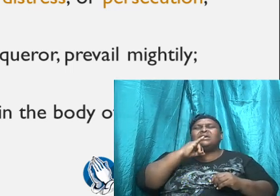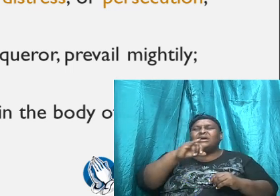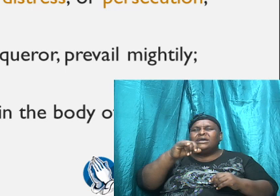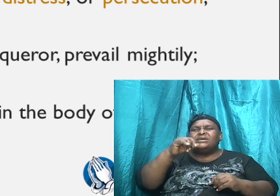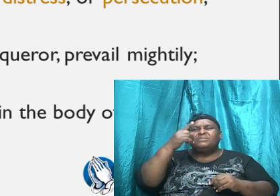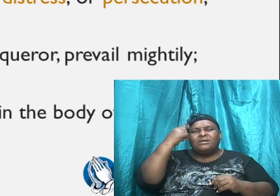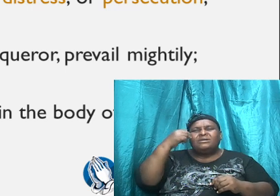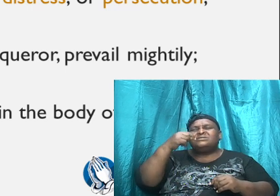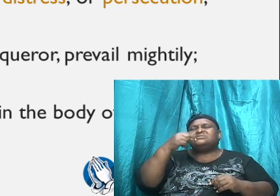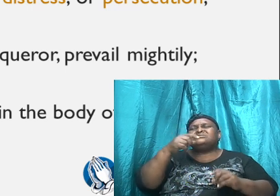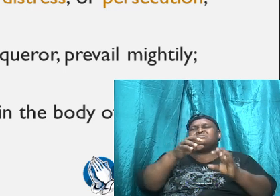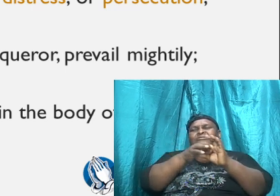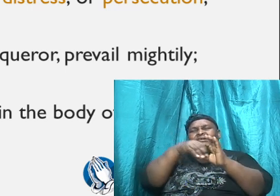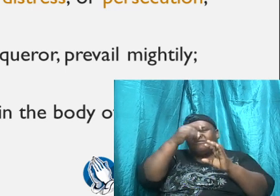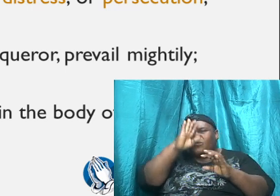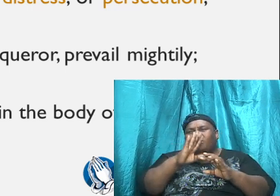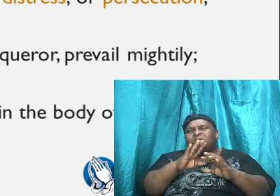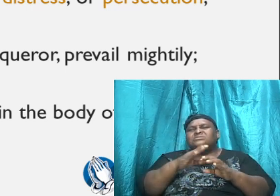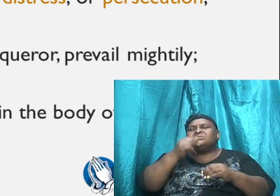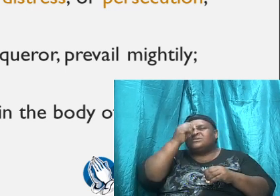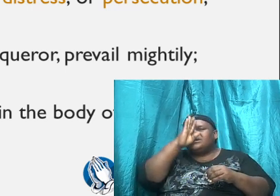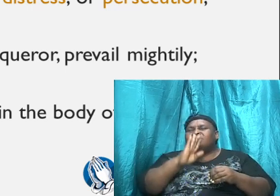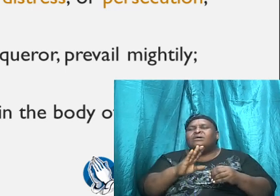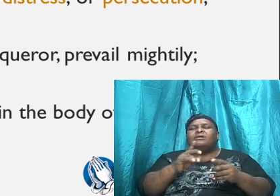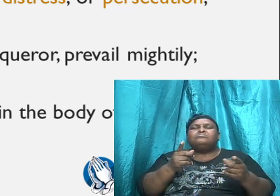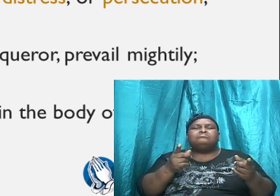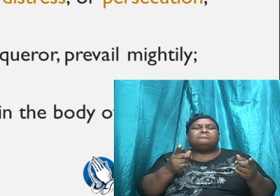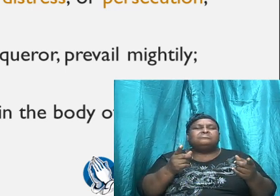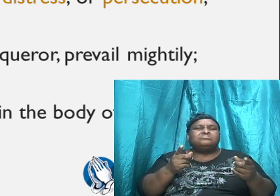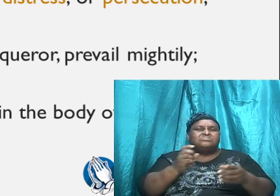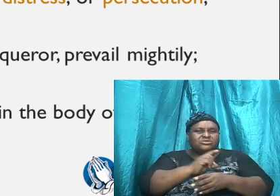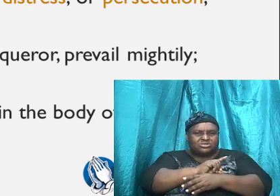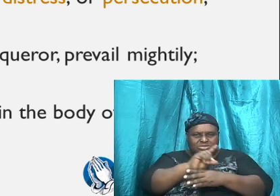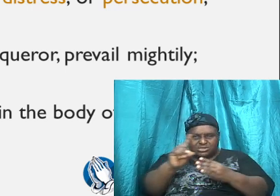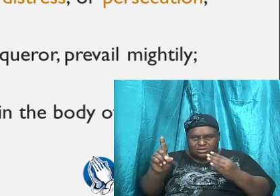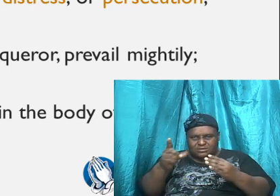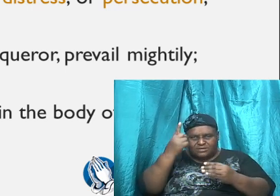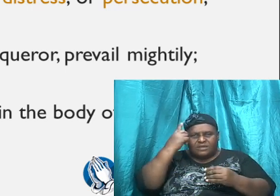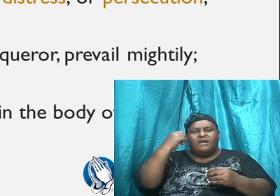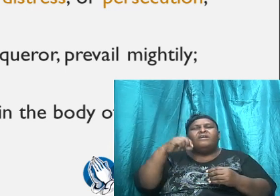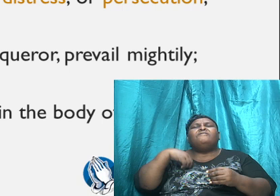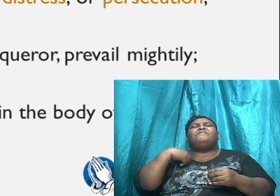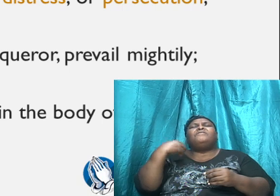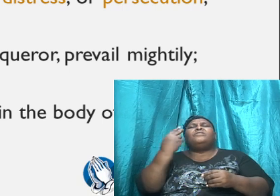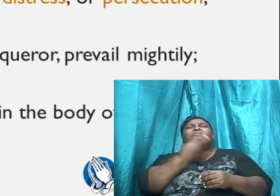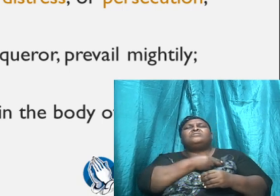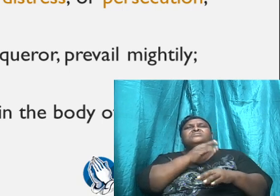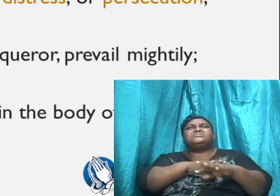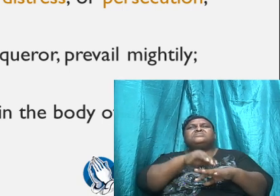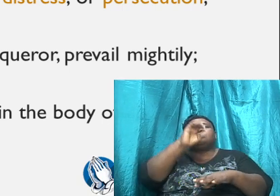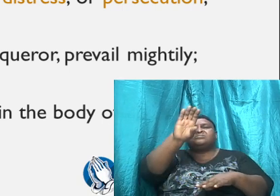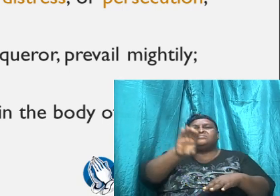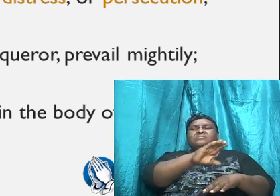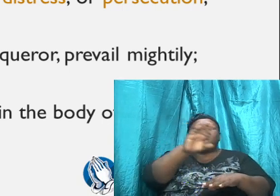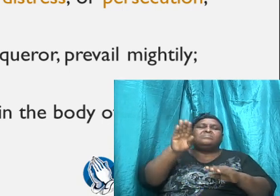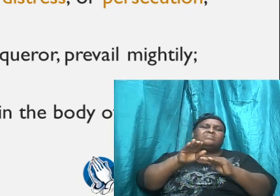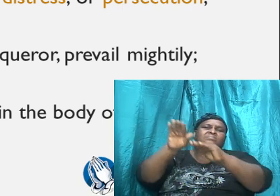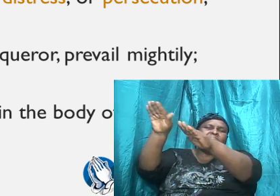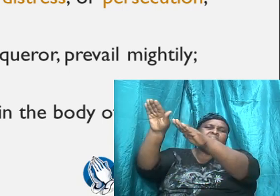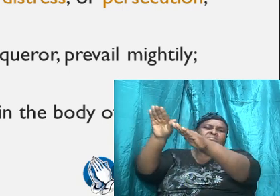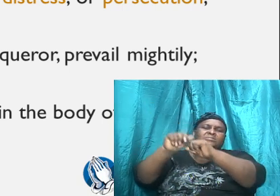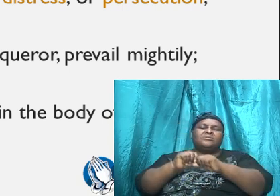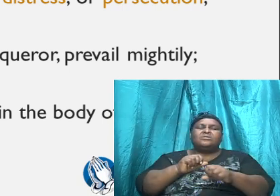of what God did for us at Calvary, and so being more than